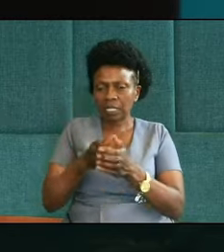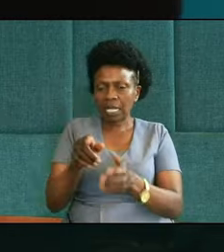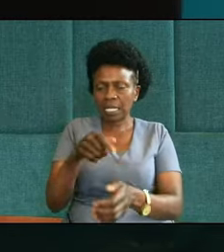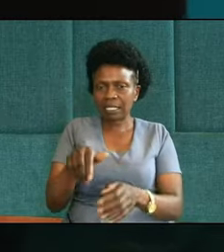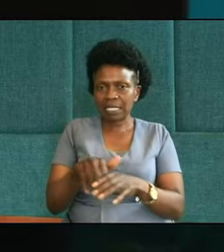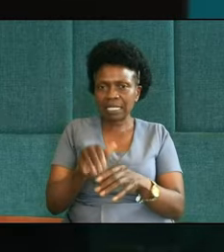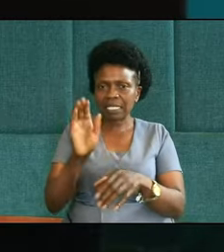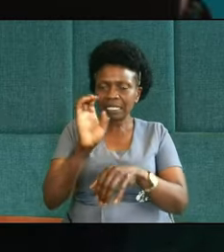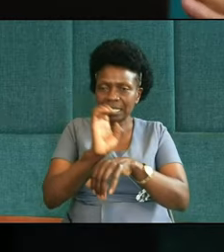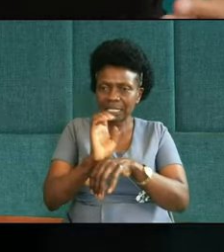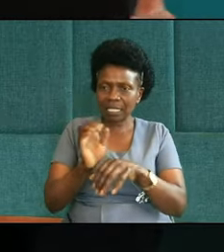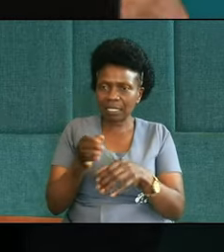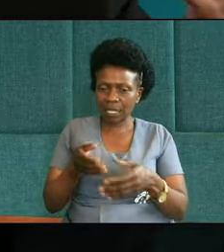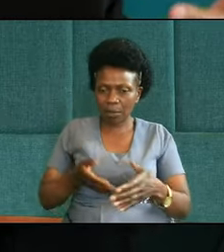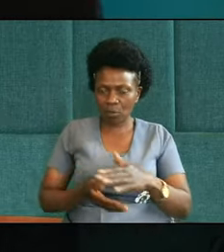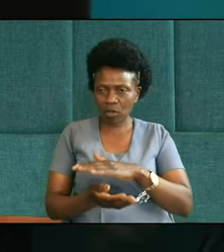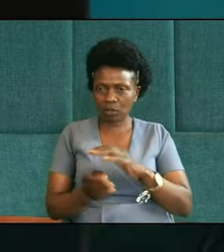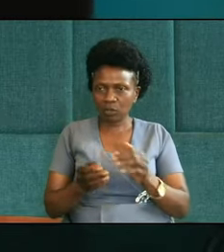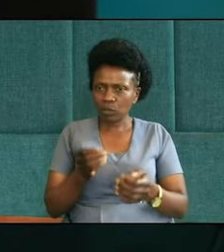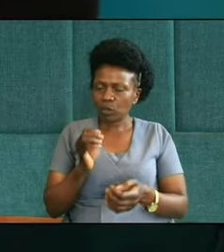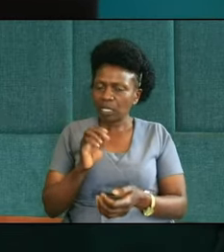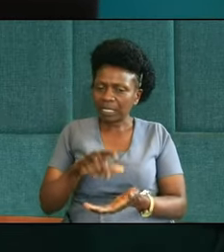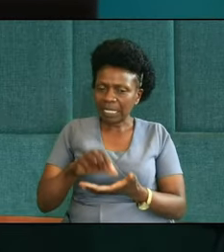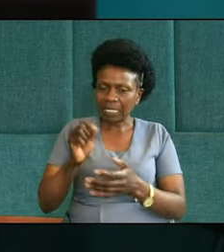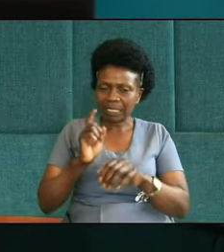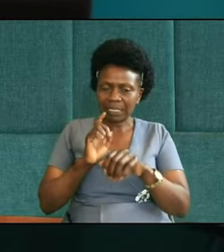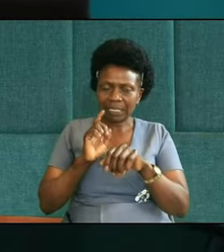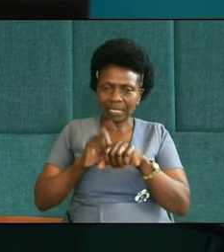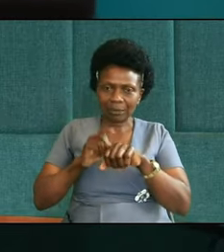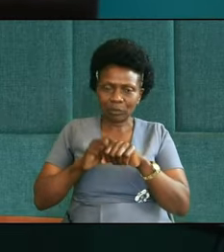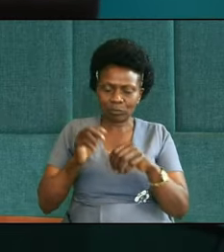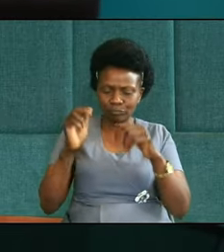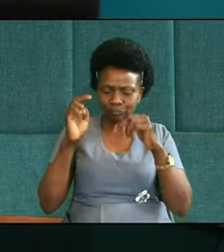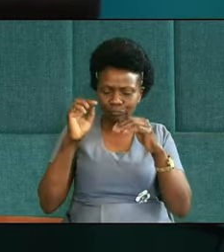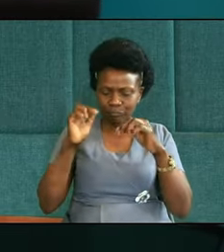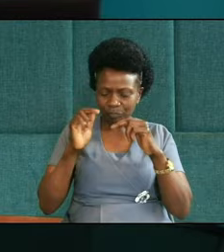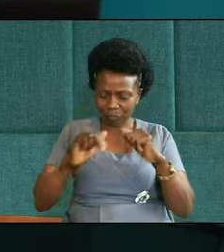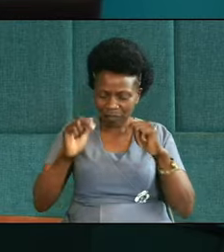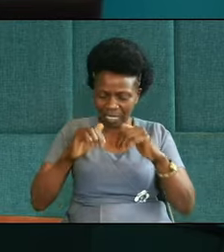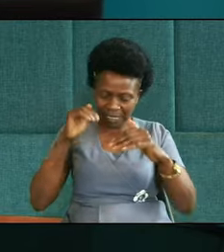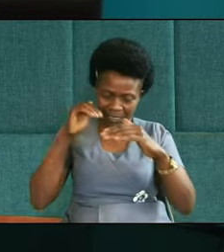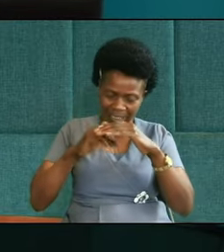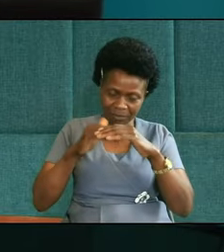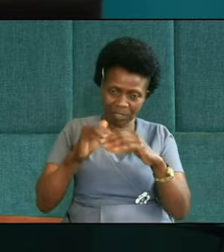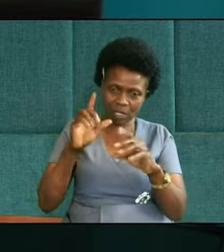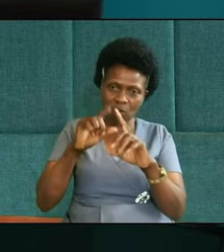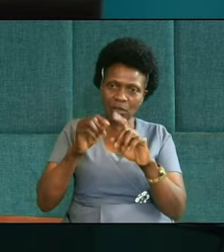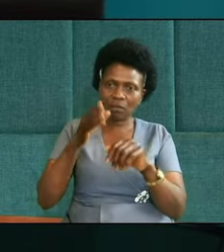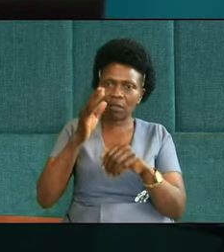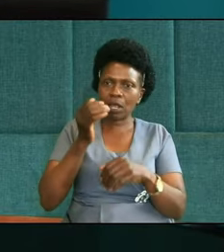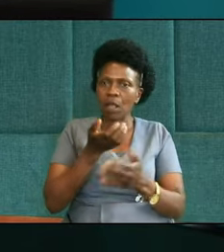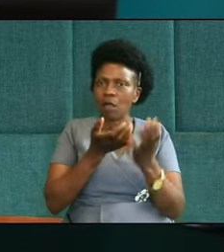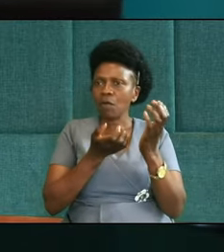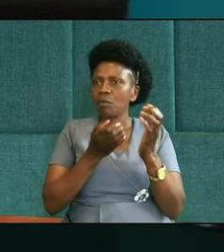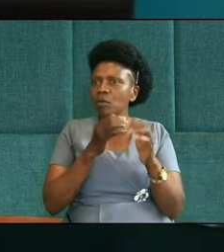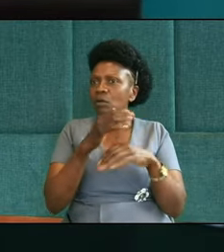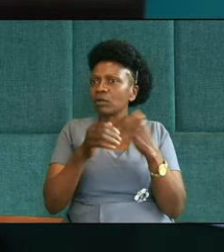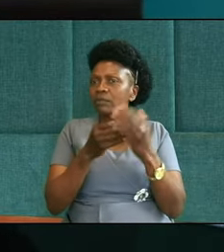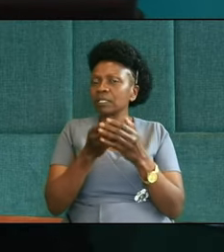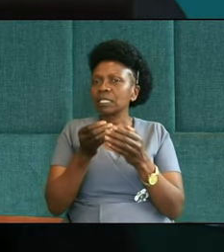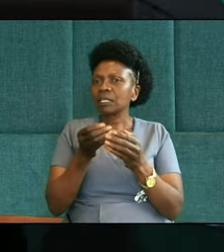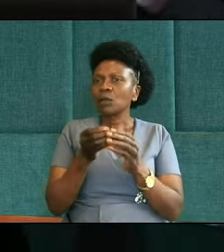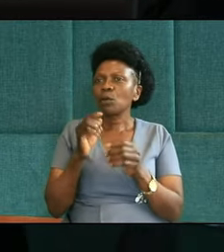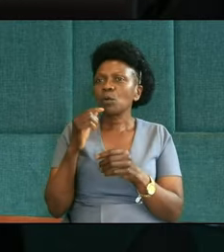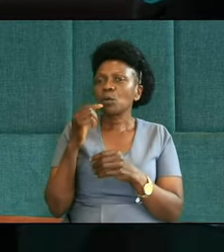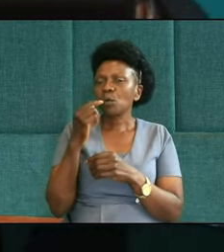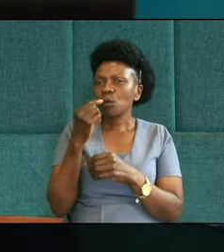church, and in the mornings, we've taken time primarily to dig deeply into the Word of God, and I hope, by God's grace, you have your Bible